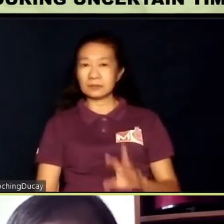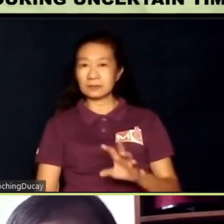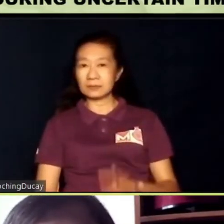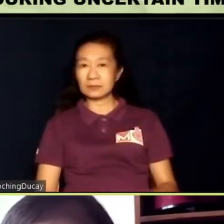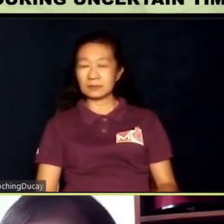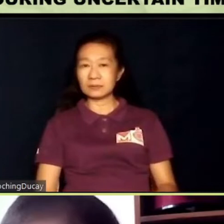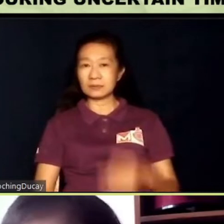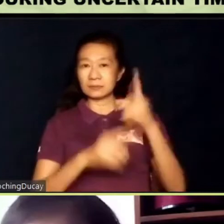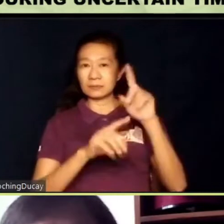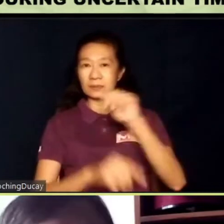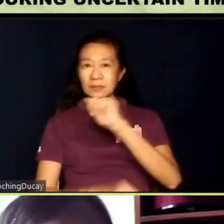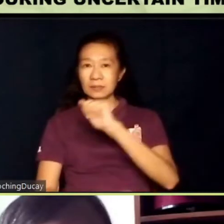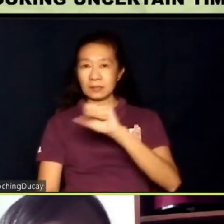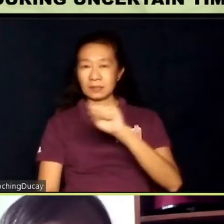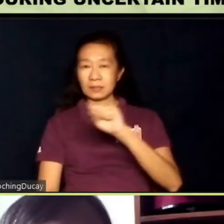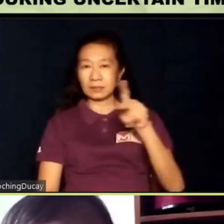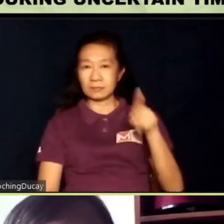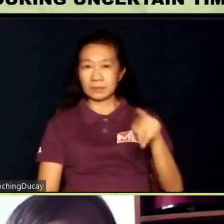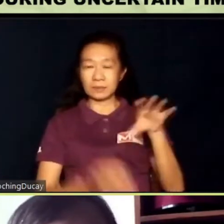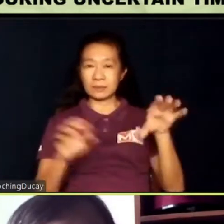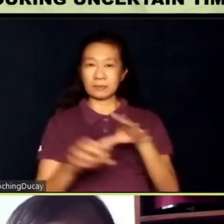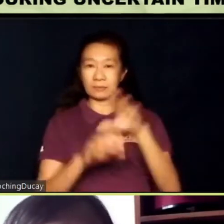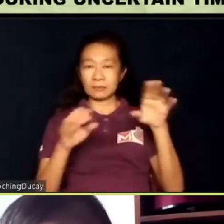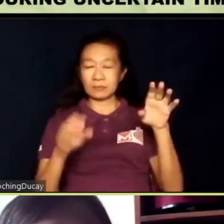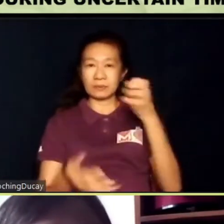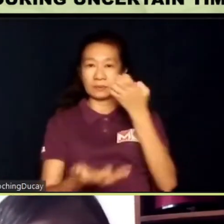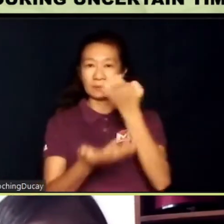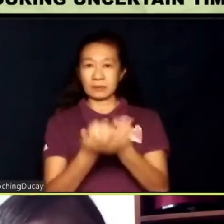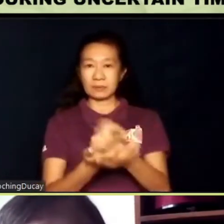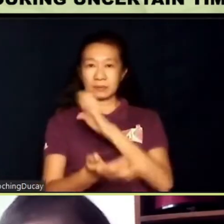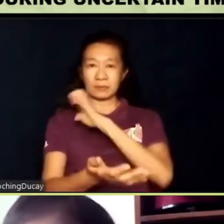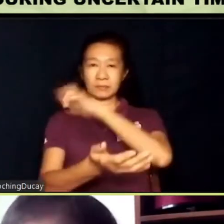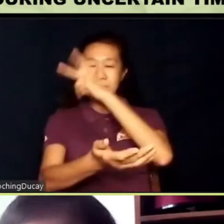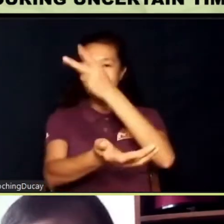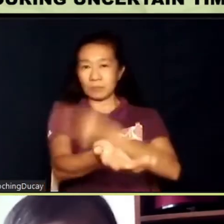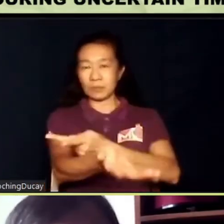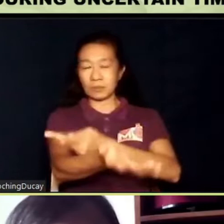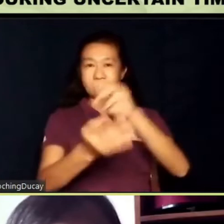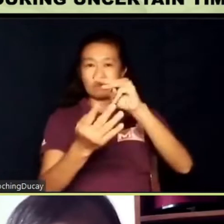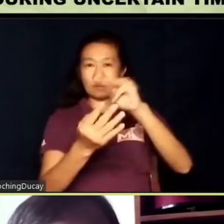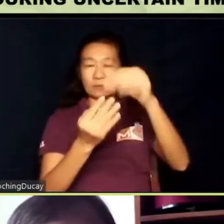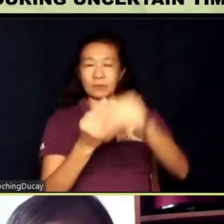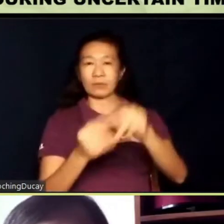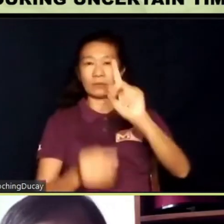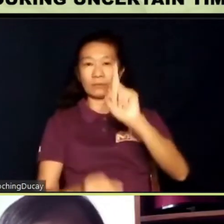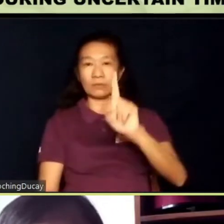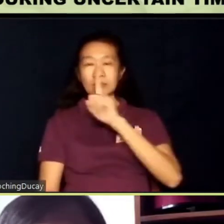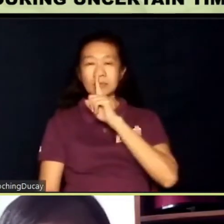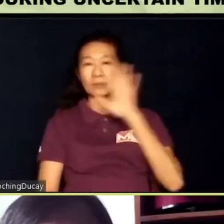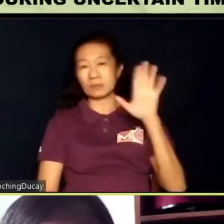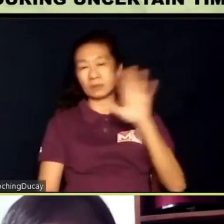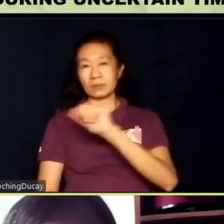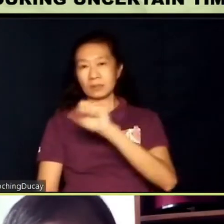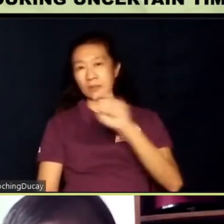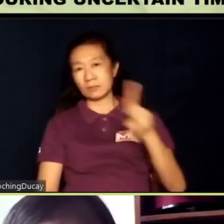ASP Autism Work, Economic Empowerment Program, One Pangako, ASP